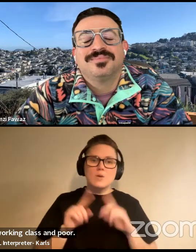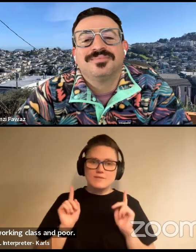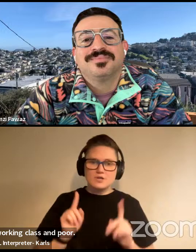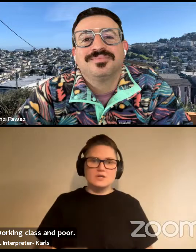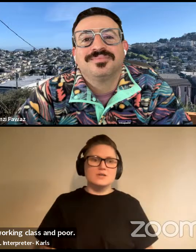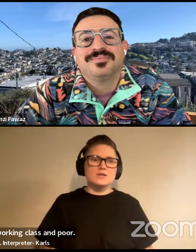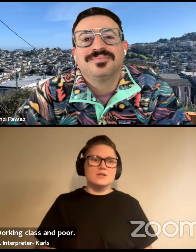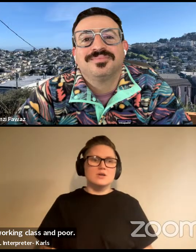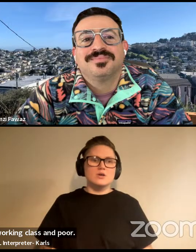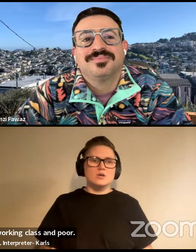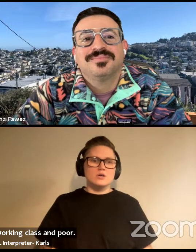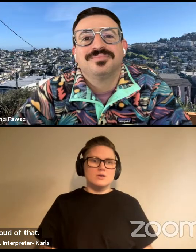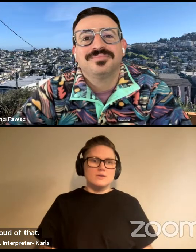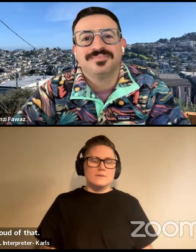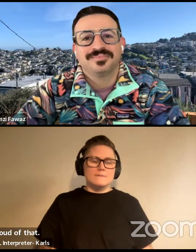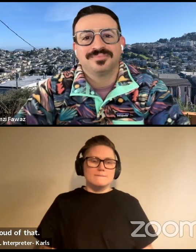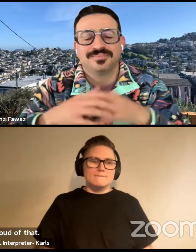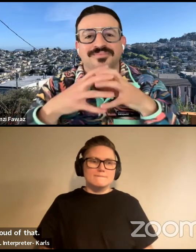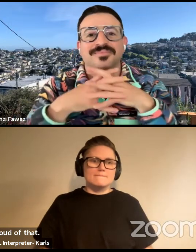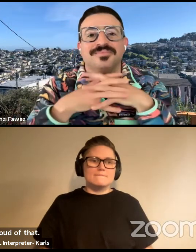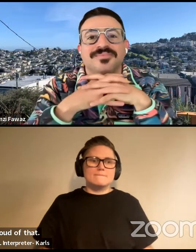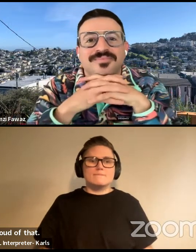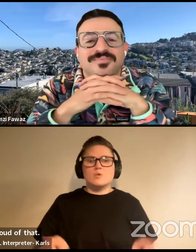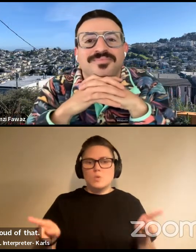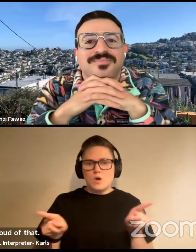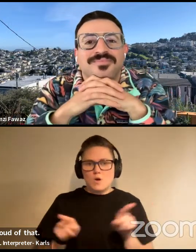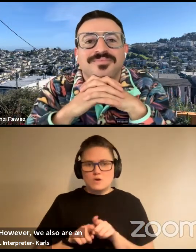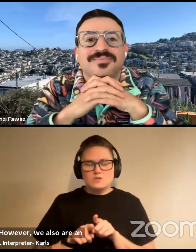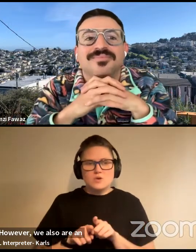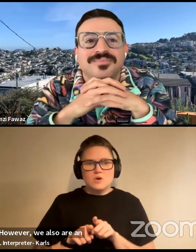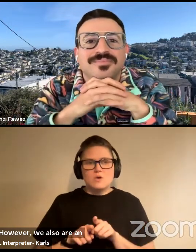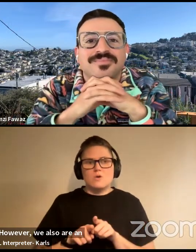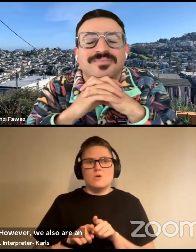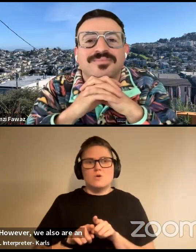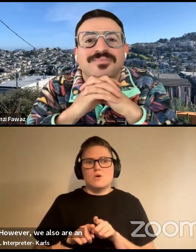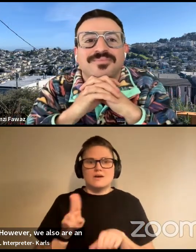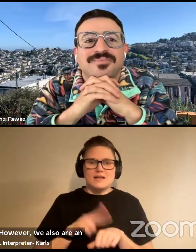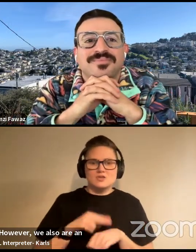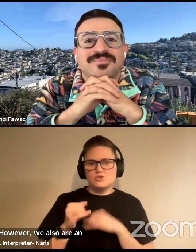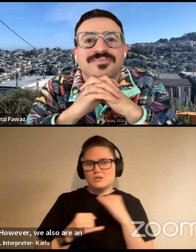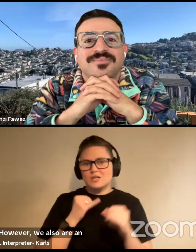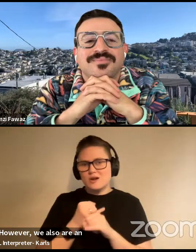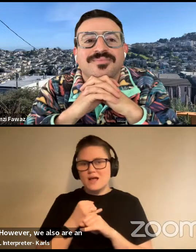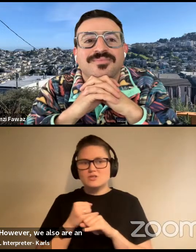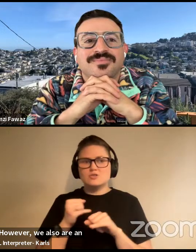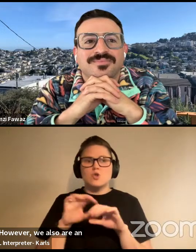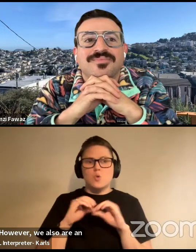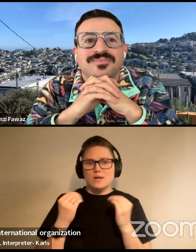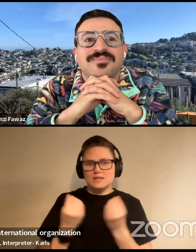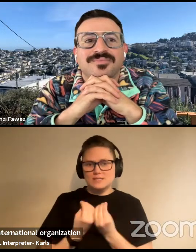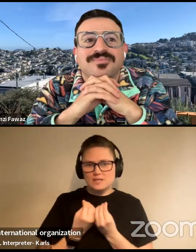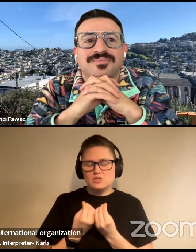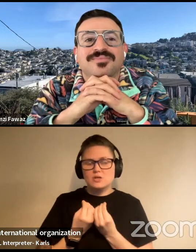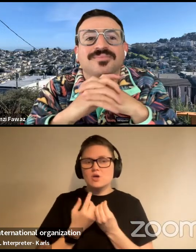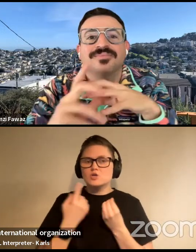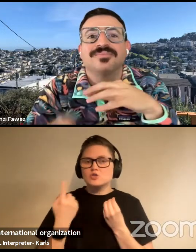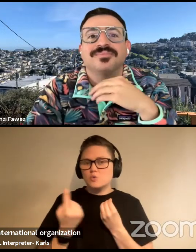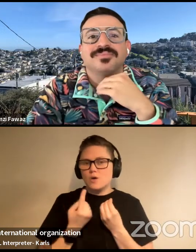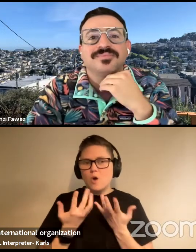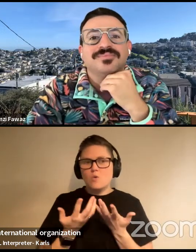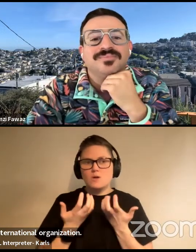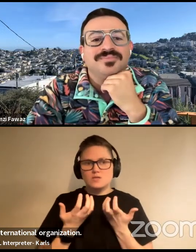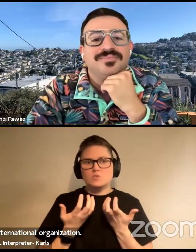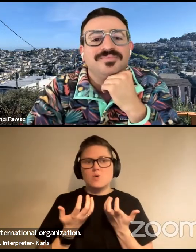we also are an outward looking national and international organization. And so we're always looking to cross